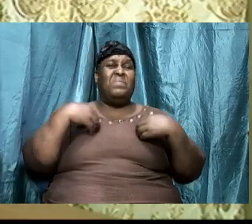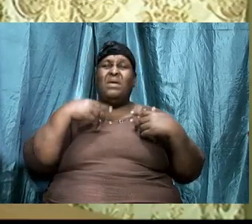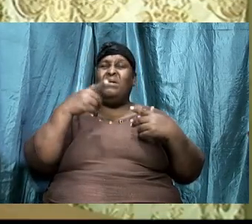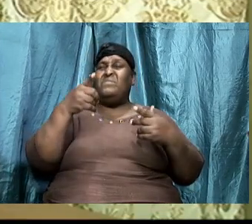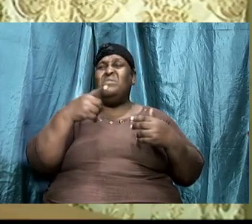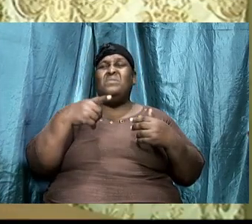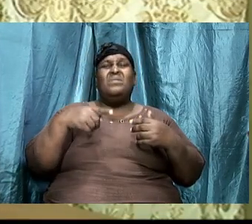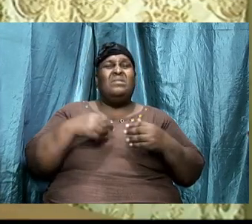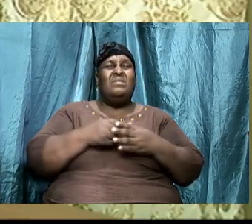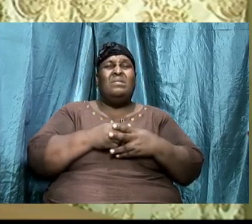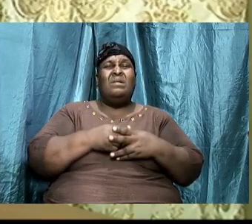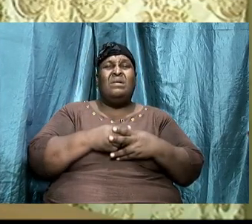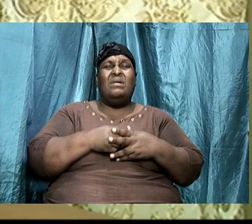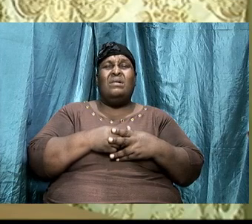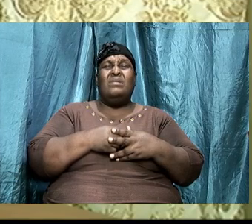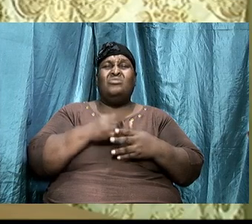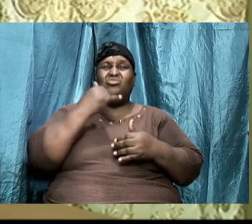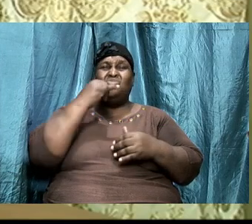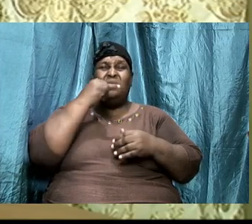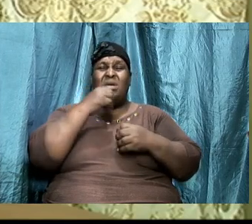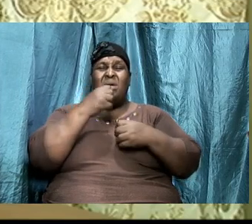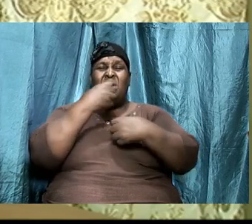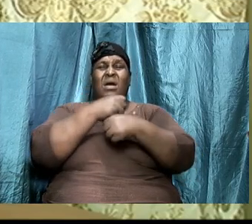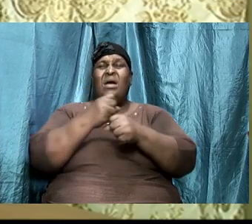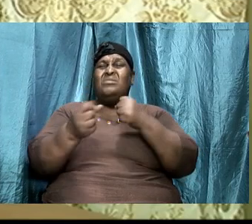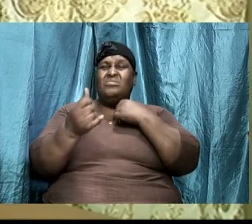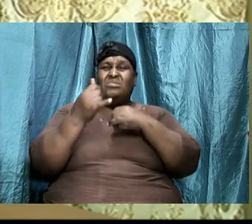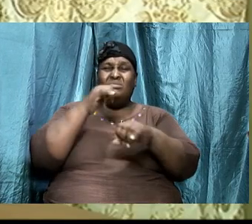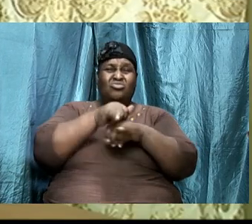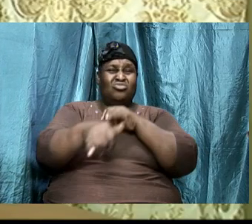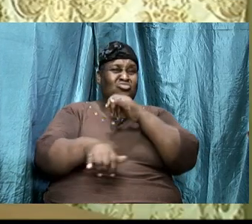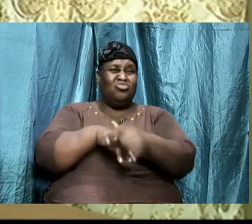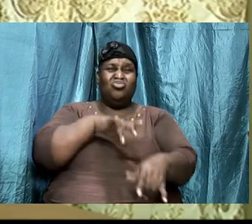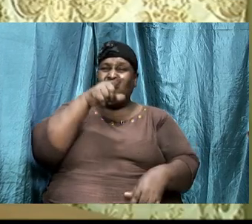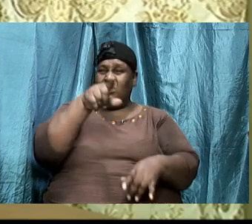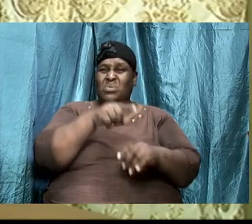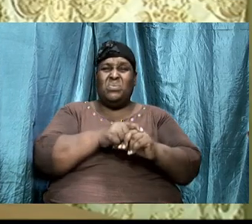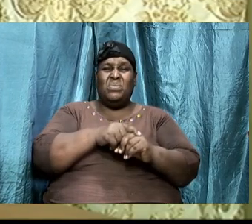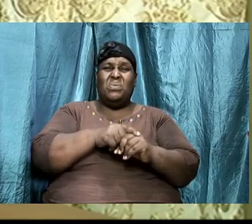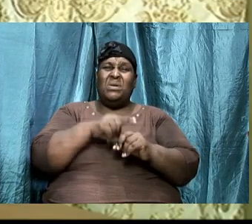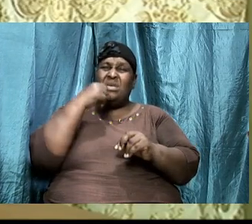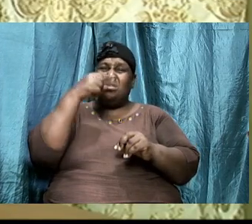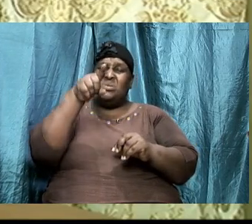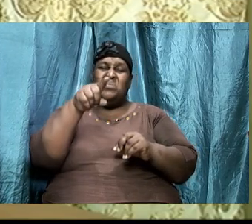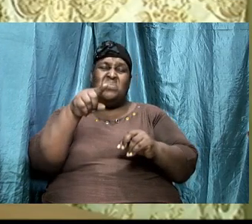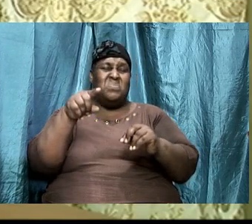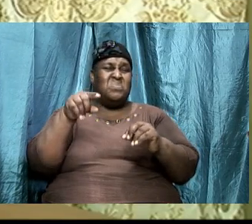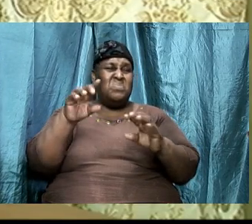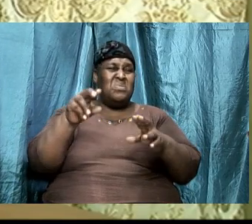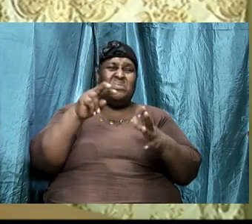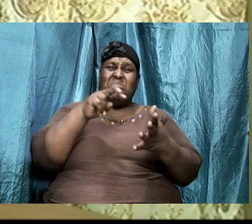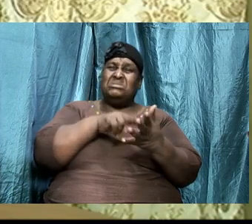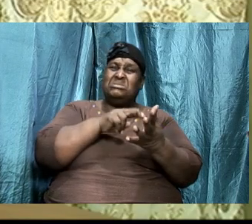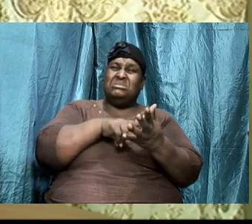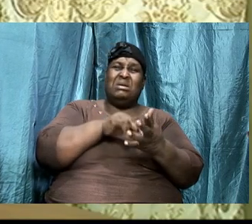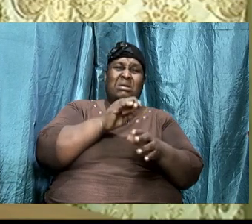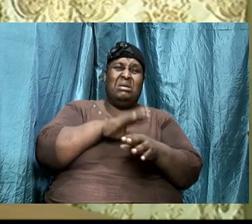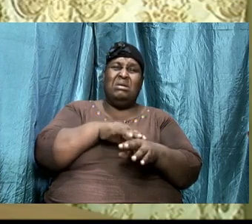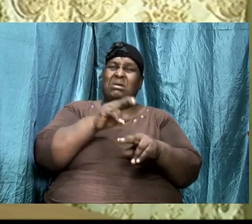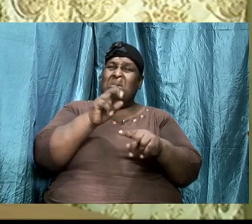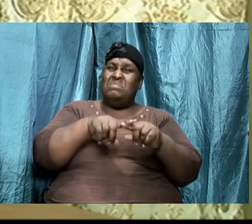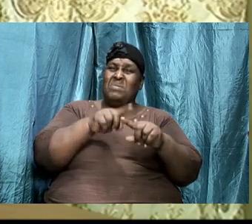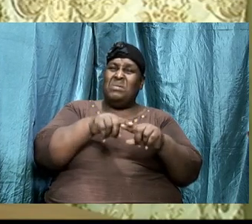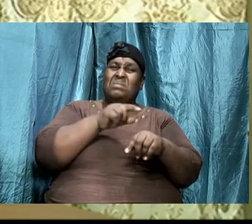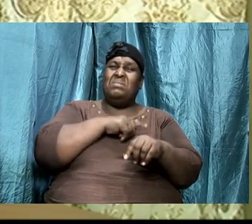strength of the Lord and be victorious it doesn't work like that you might rely on strength but it is your own strength